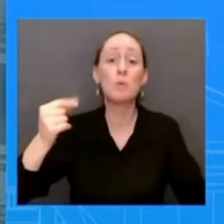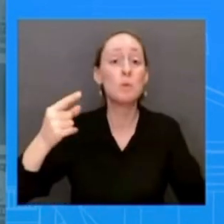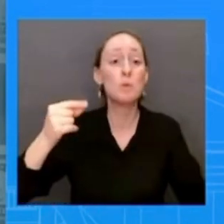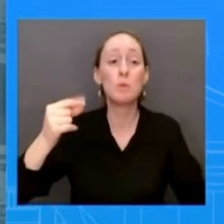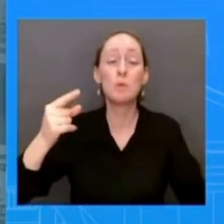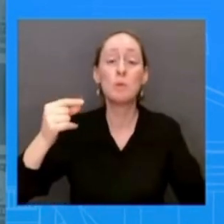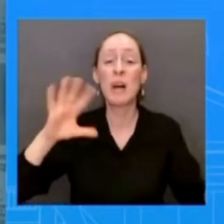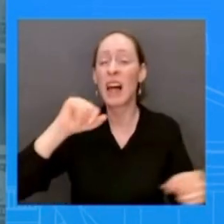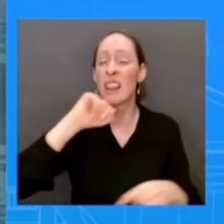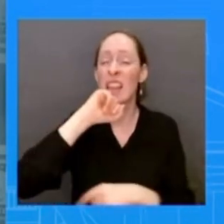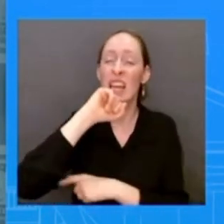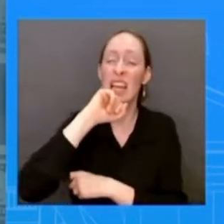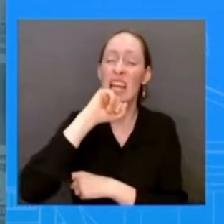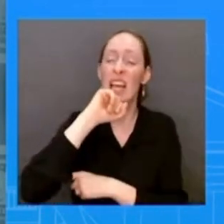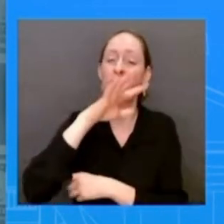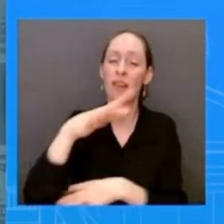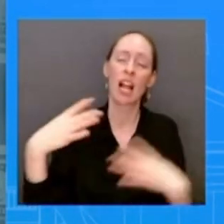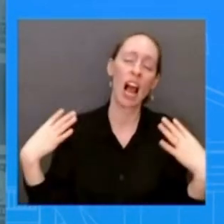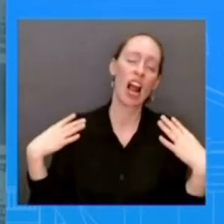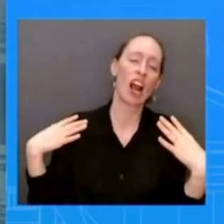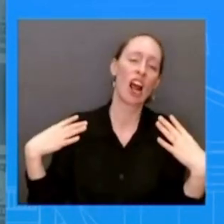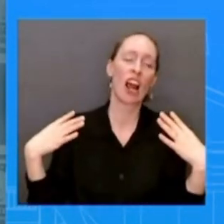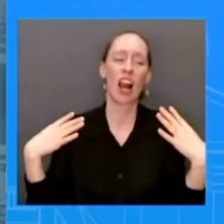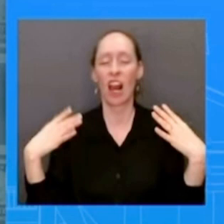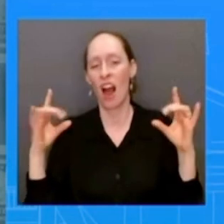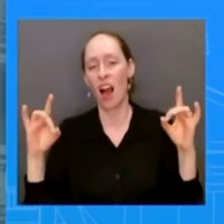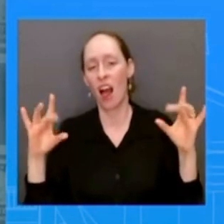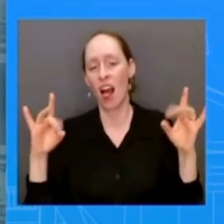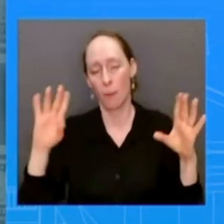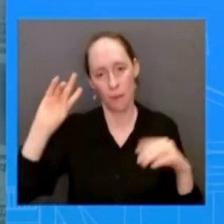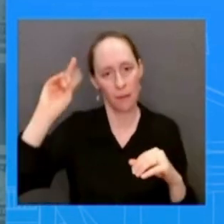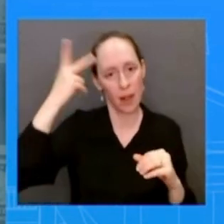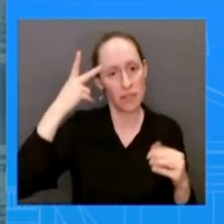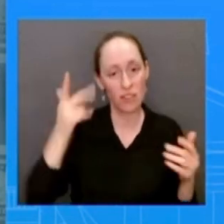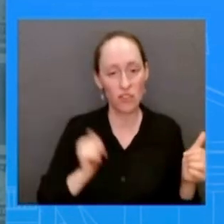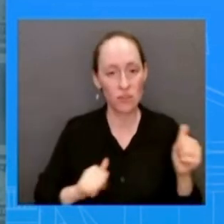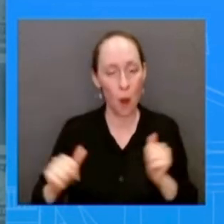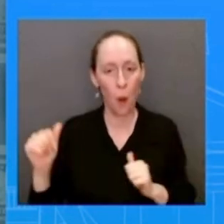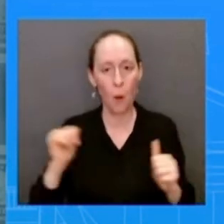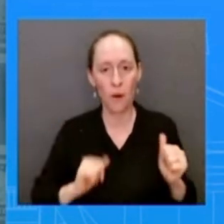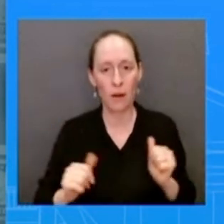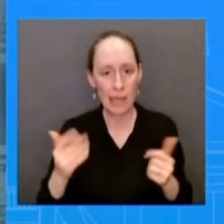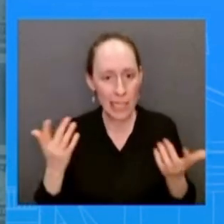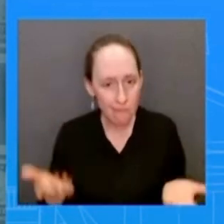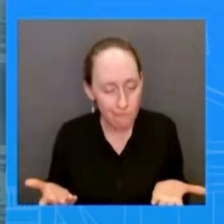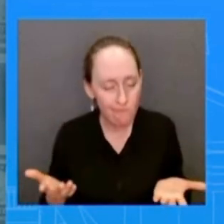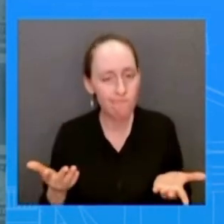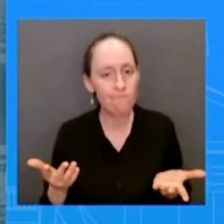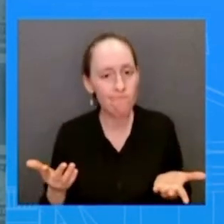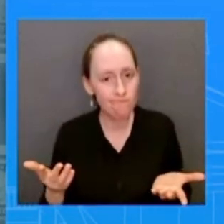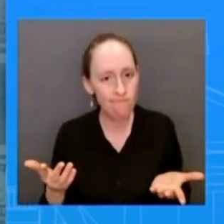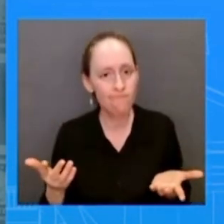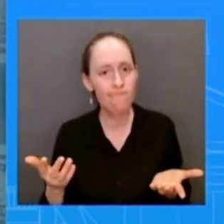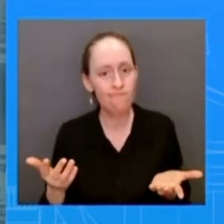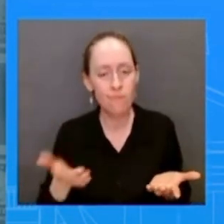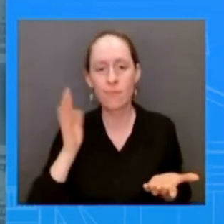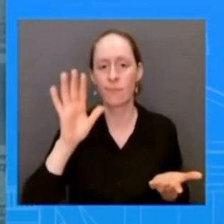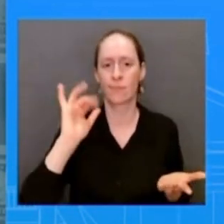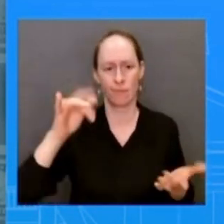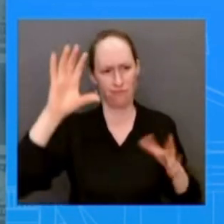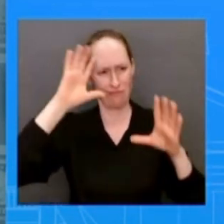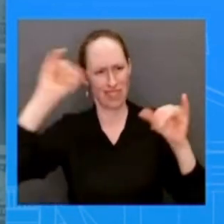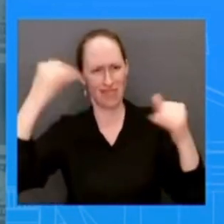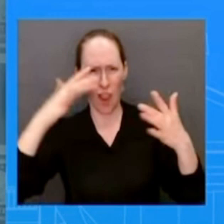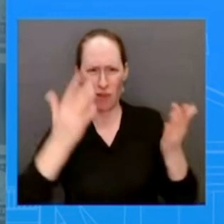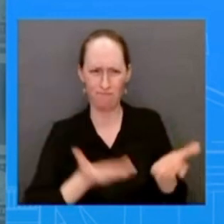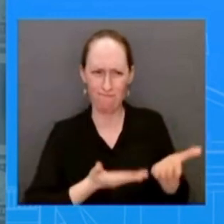piece of legislation on his first day in this administration a comprehensive immigration policy legislation we would love to move that